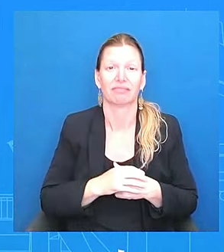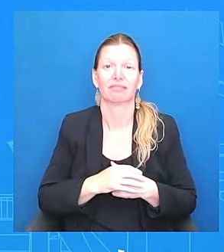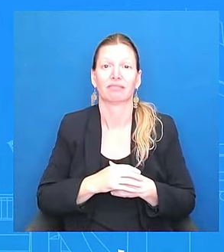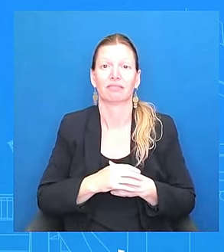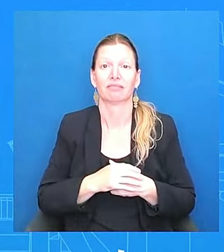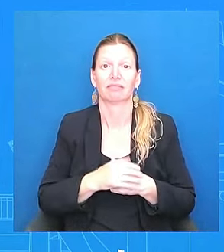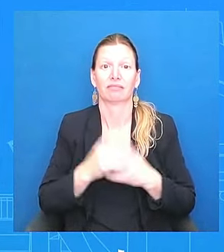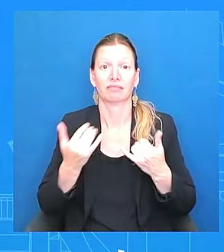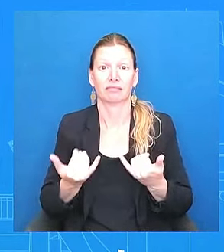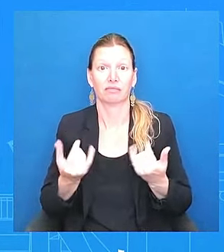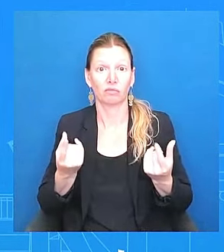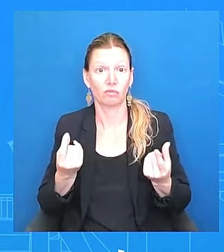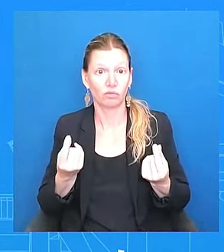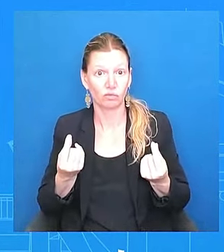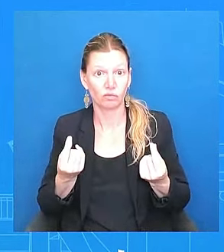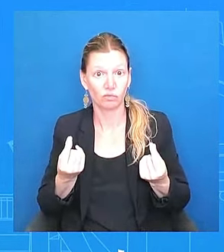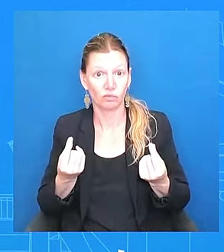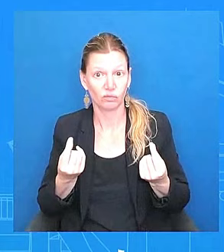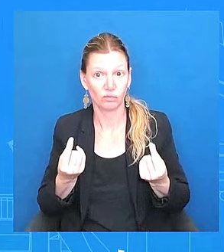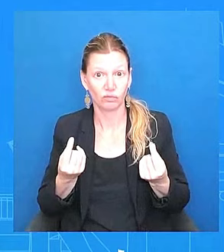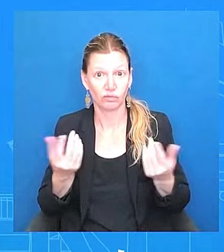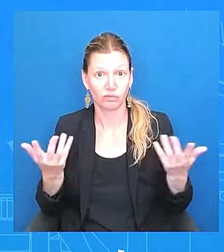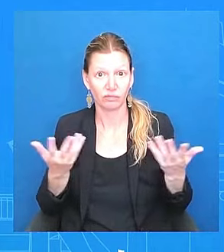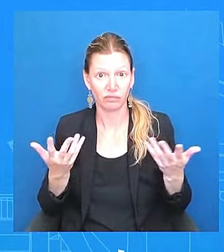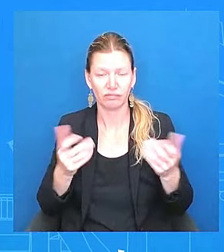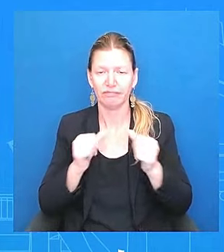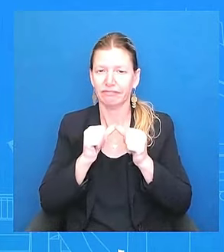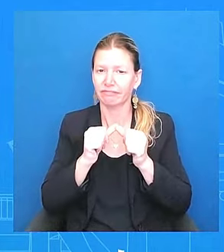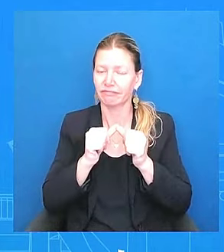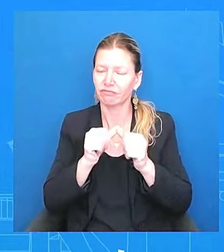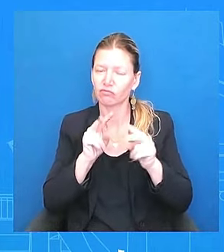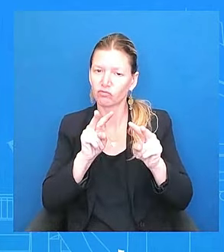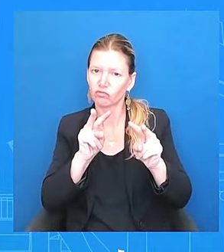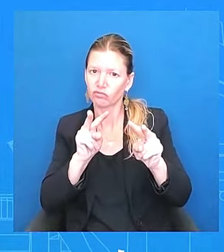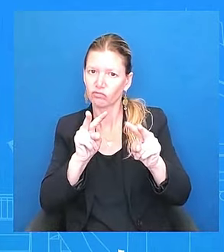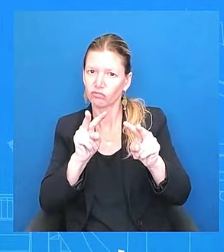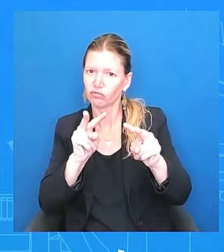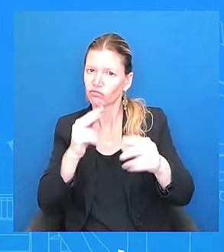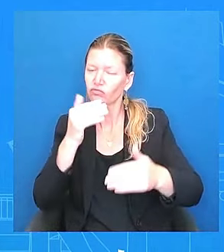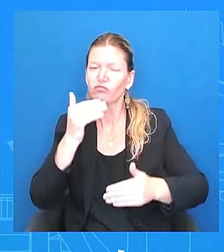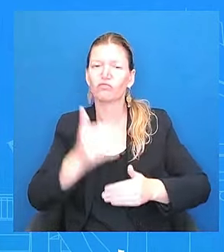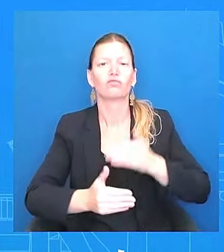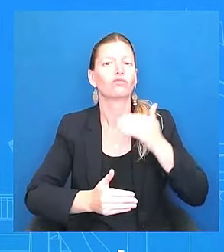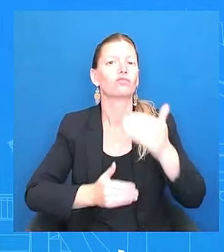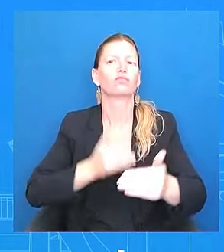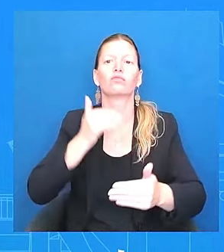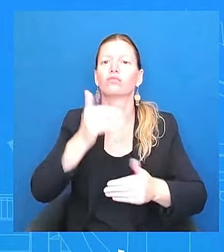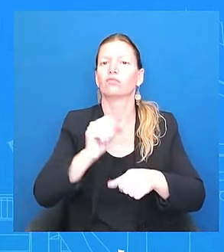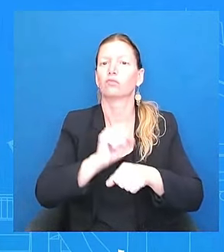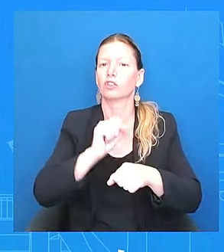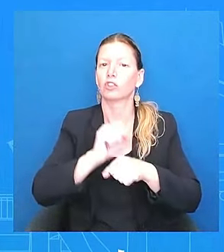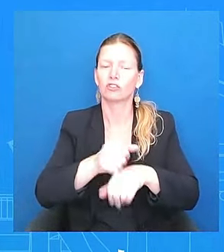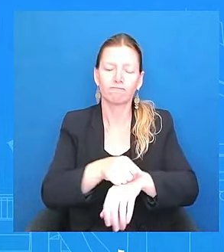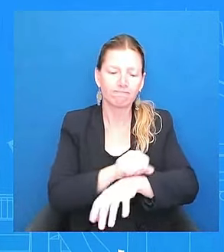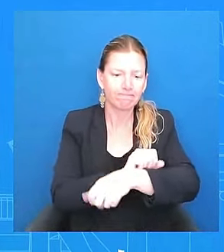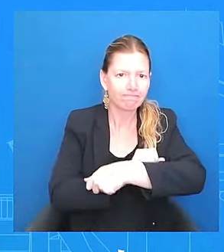look forward, continue to work on behalf of the American people. And there is a record here. There is a